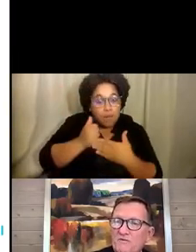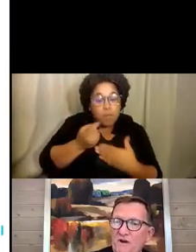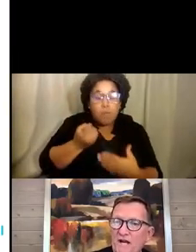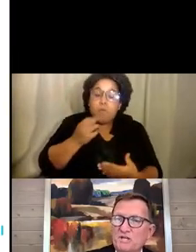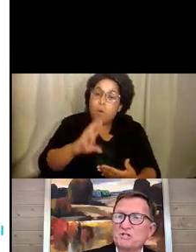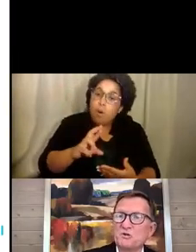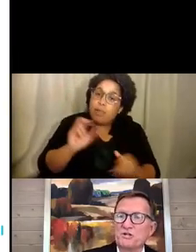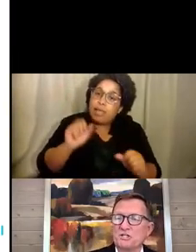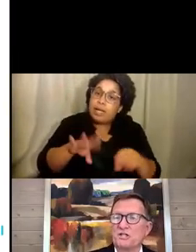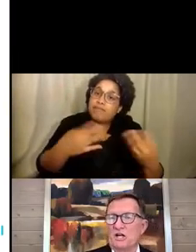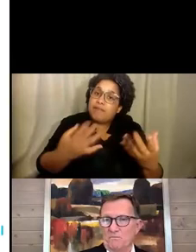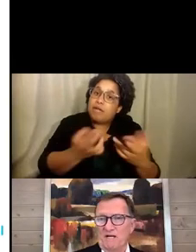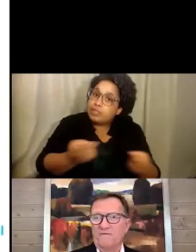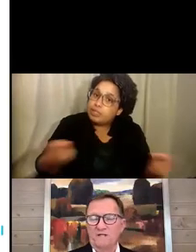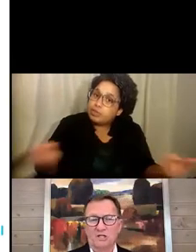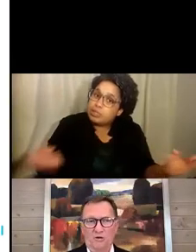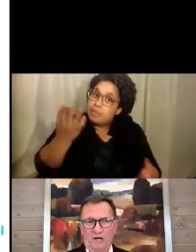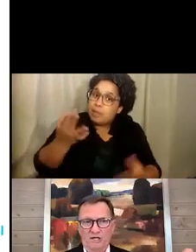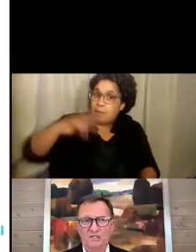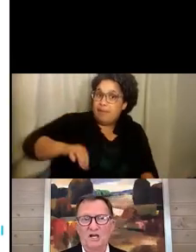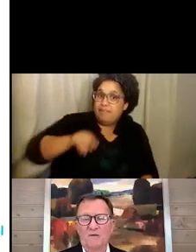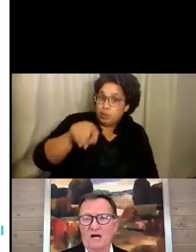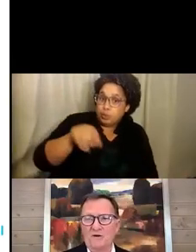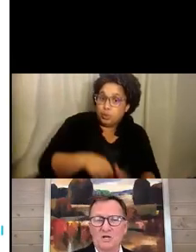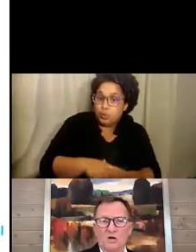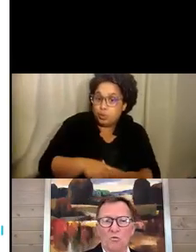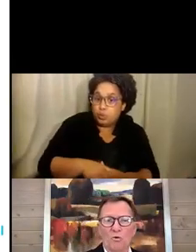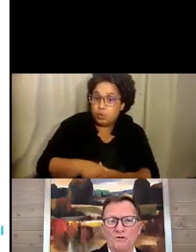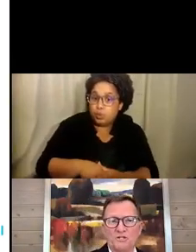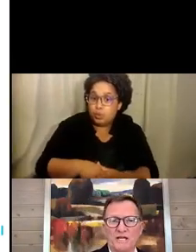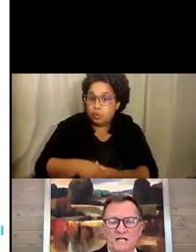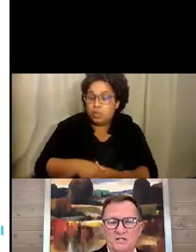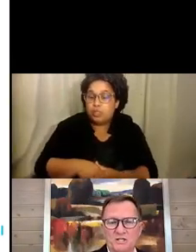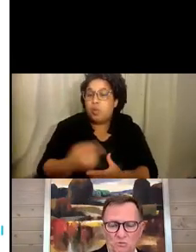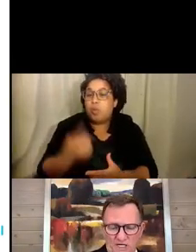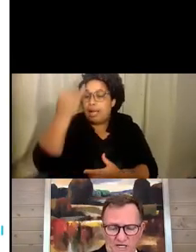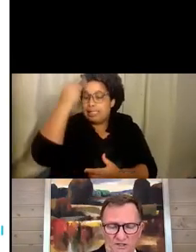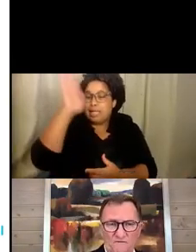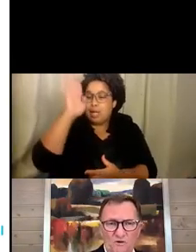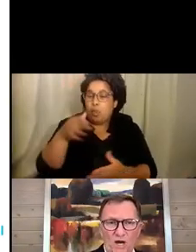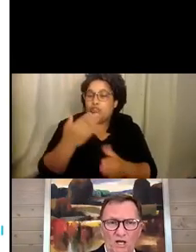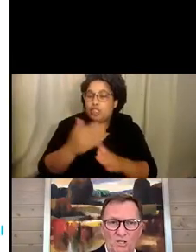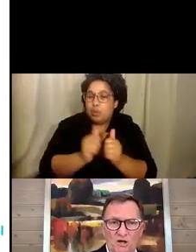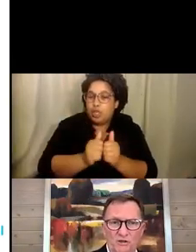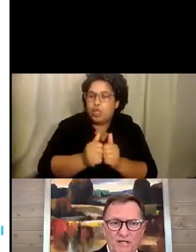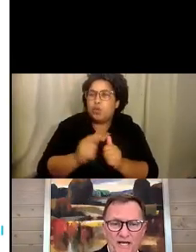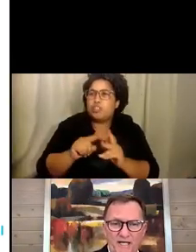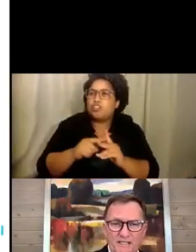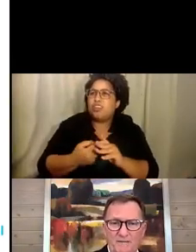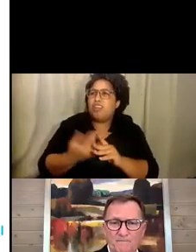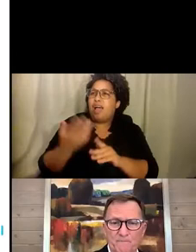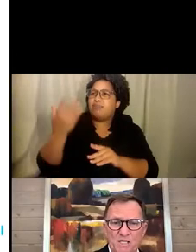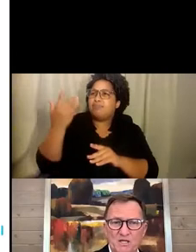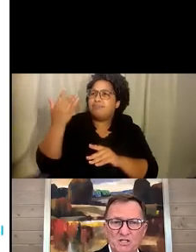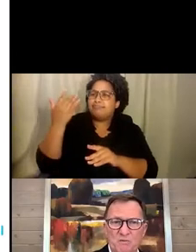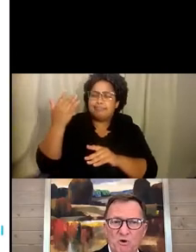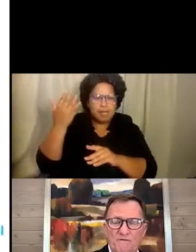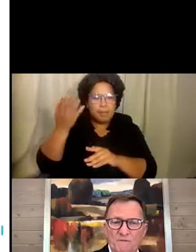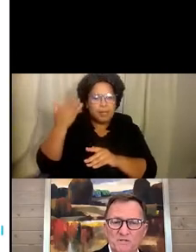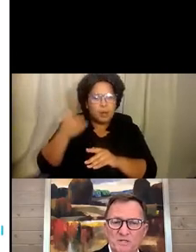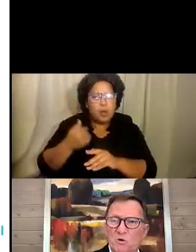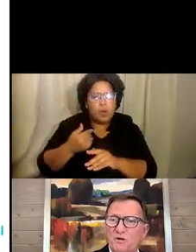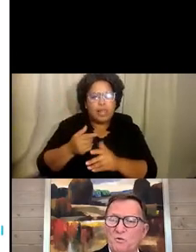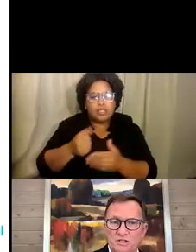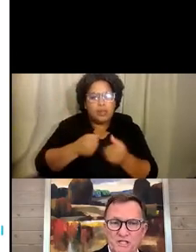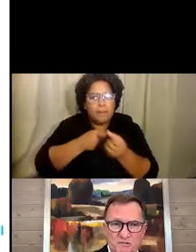they can provide resources that are going to benefit you. And I'm going to talk about one of those ideas that we kicked off a while ago that had support